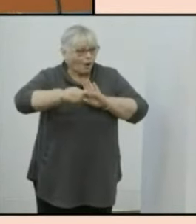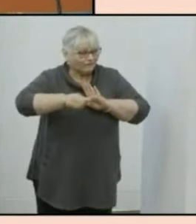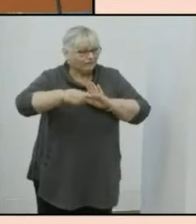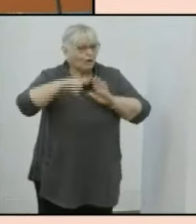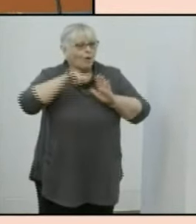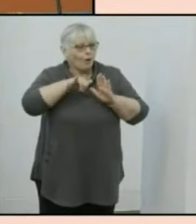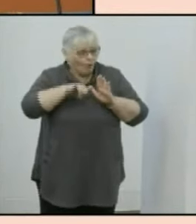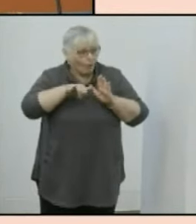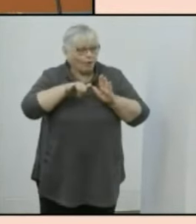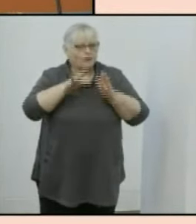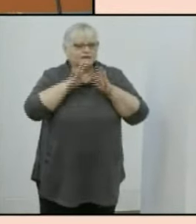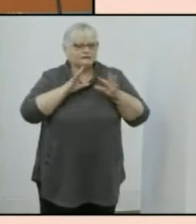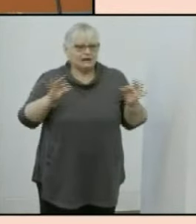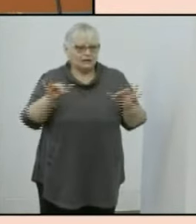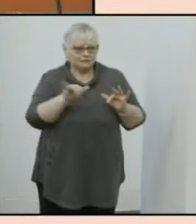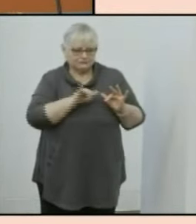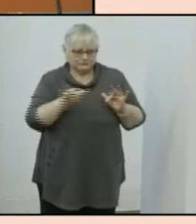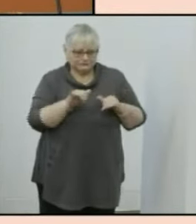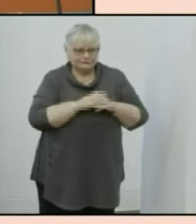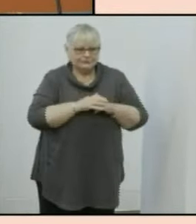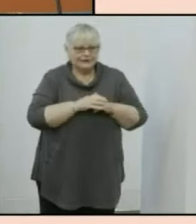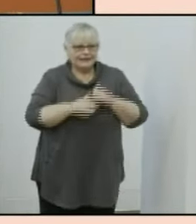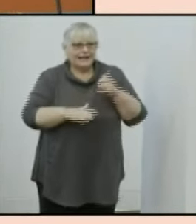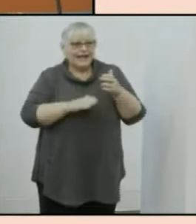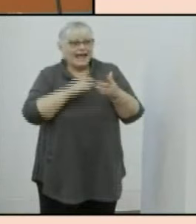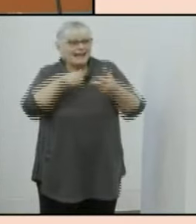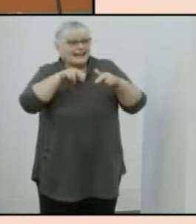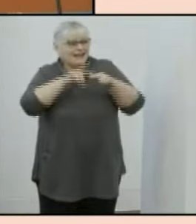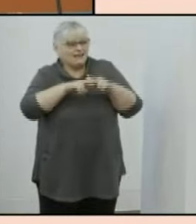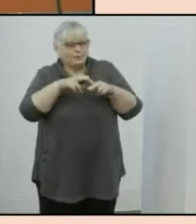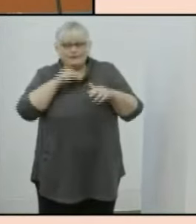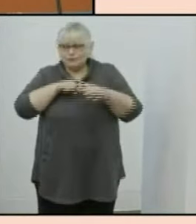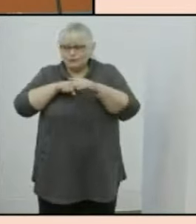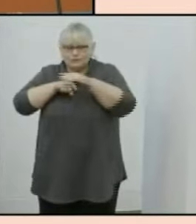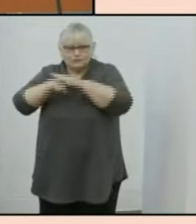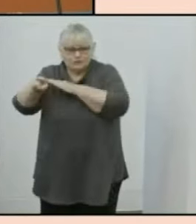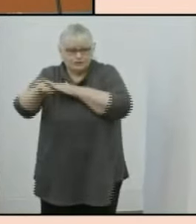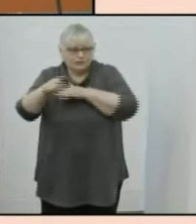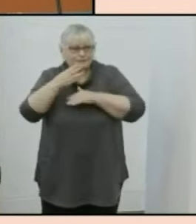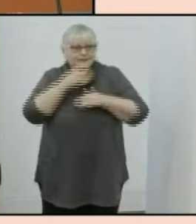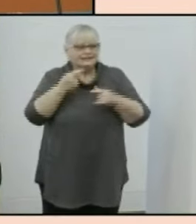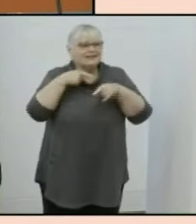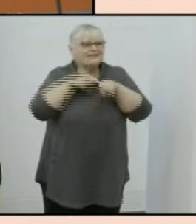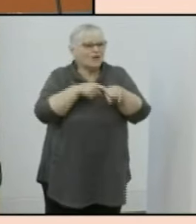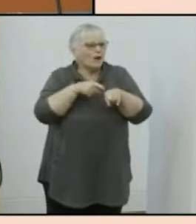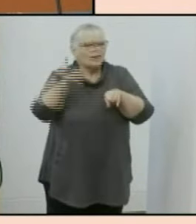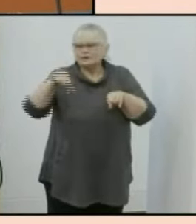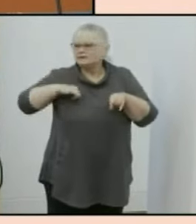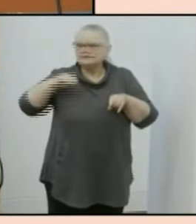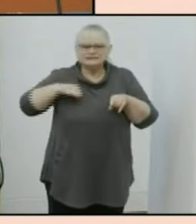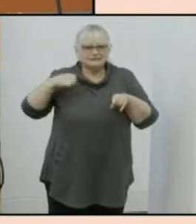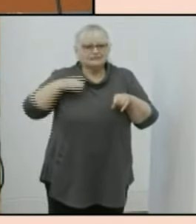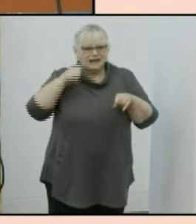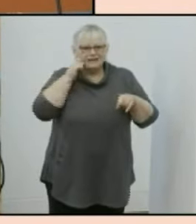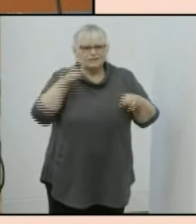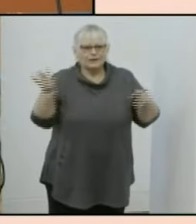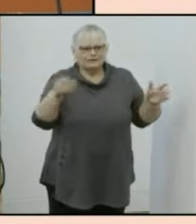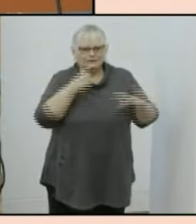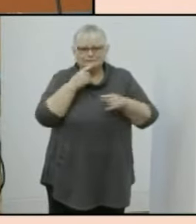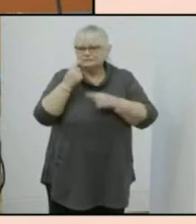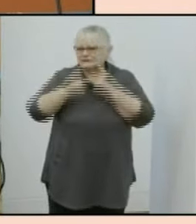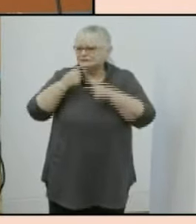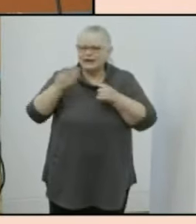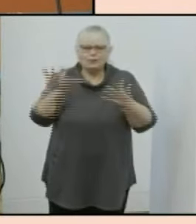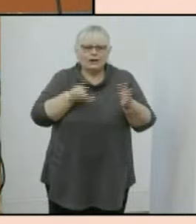or on silent and secondly in the unlikely event of an emergency please follow all the directions provided to you from the